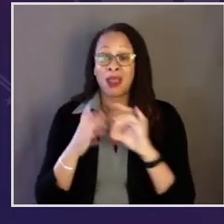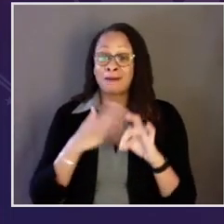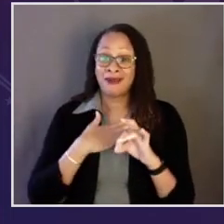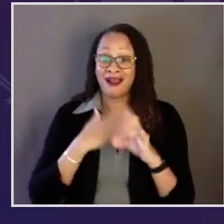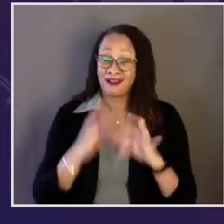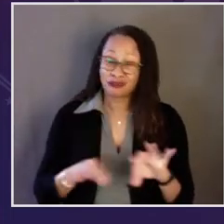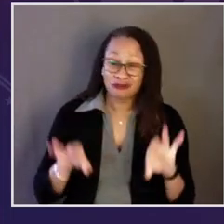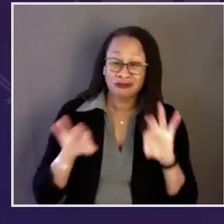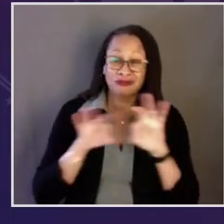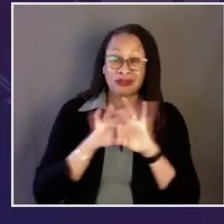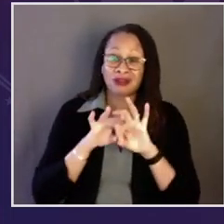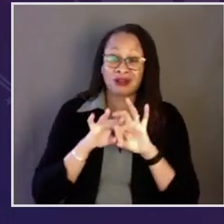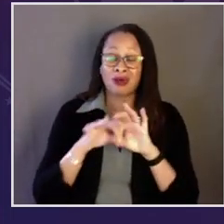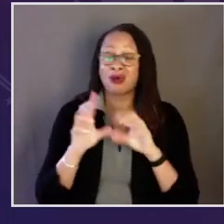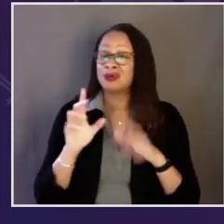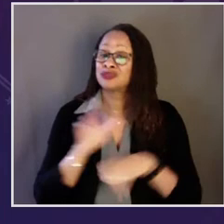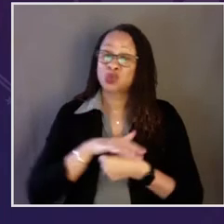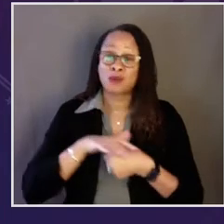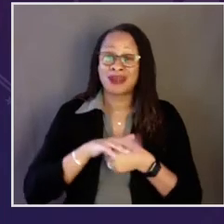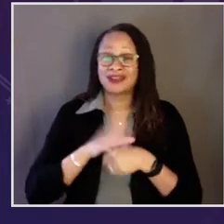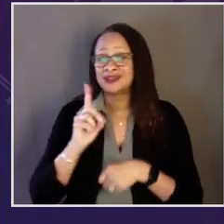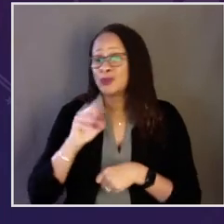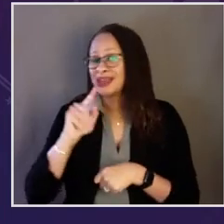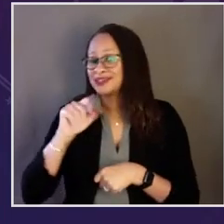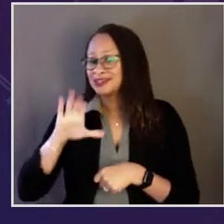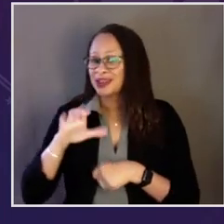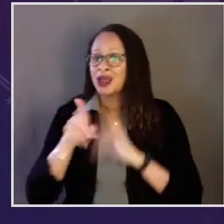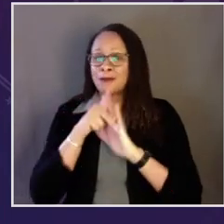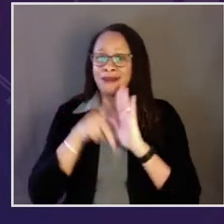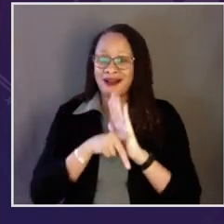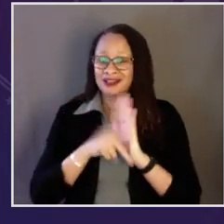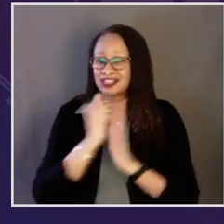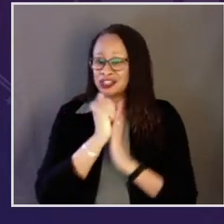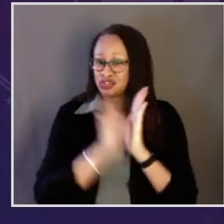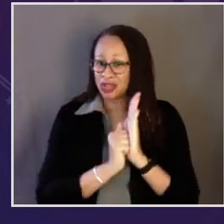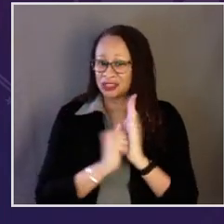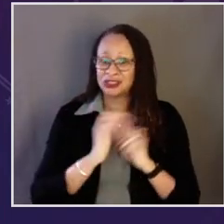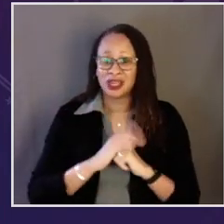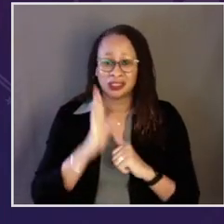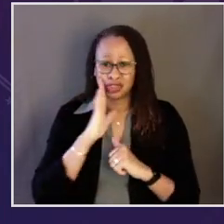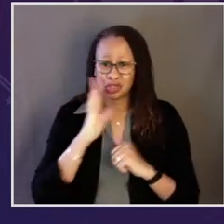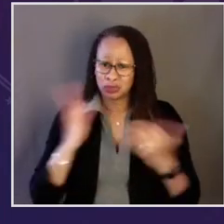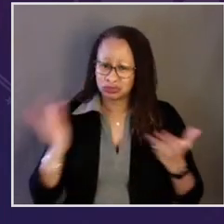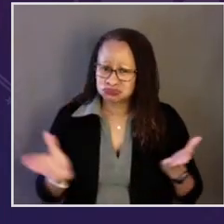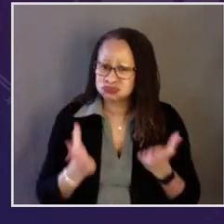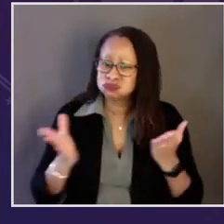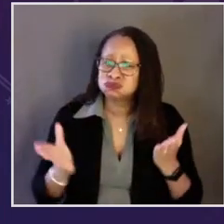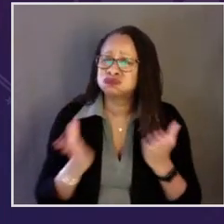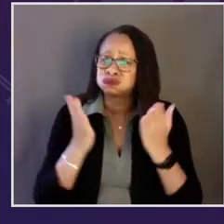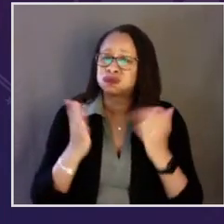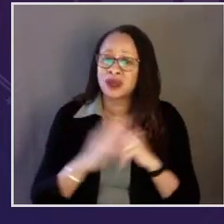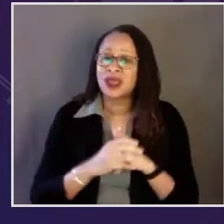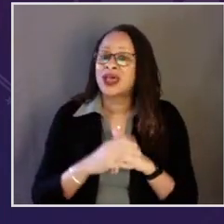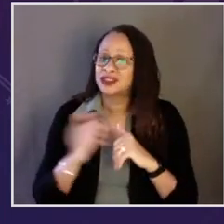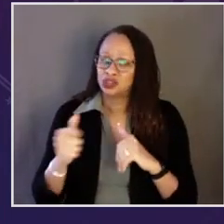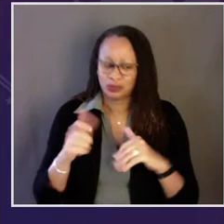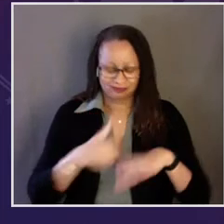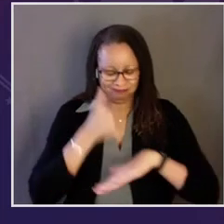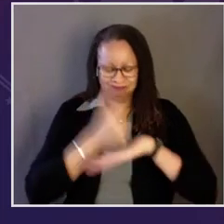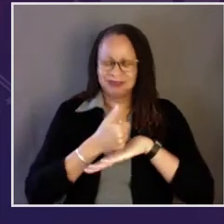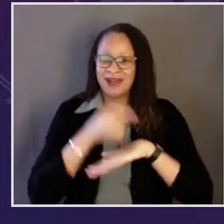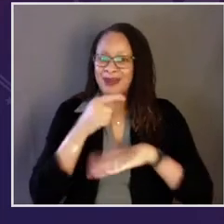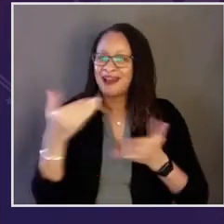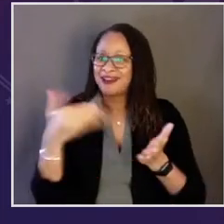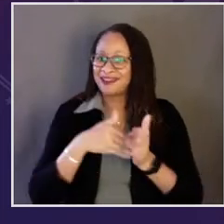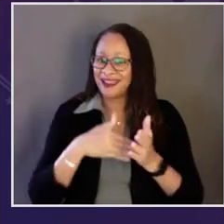She'll lead and coordinate my critical domestic policy agenda, and she's going to elevate and turbocharge